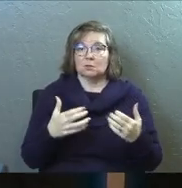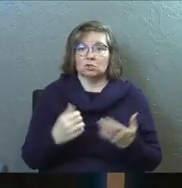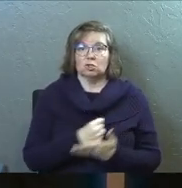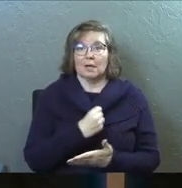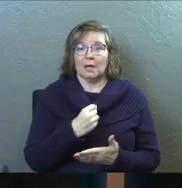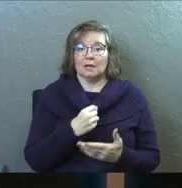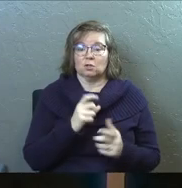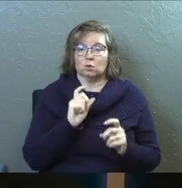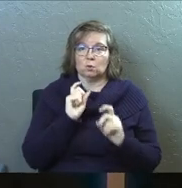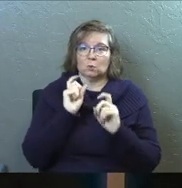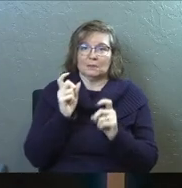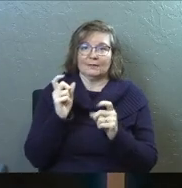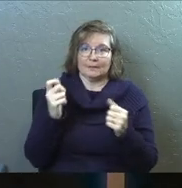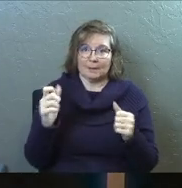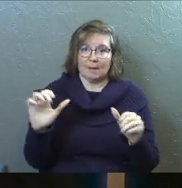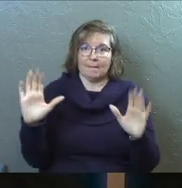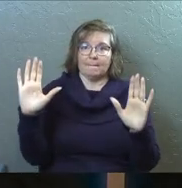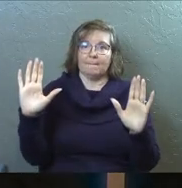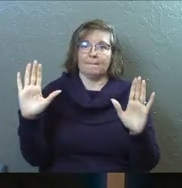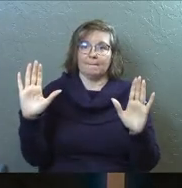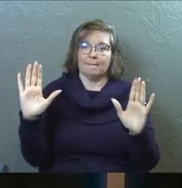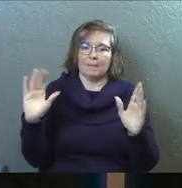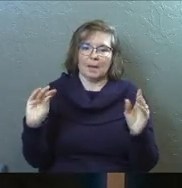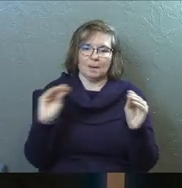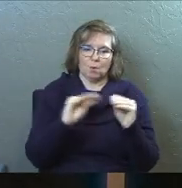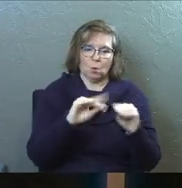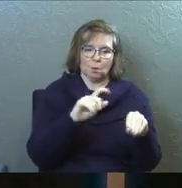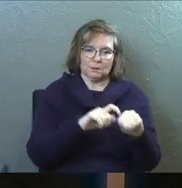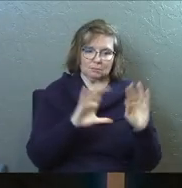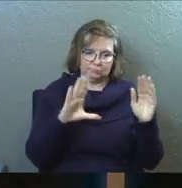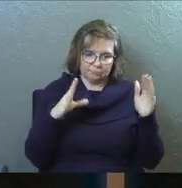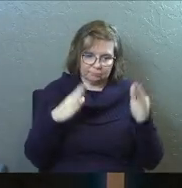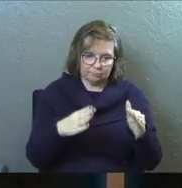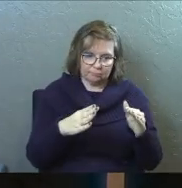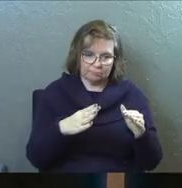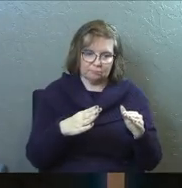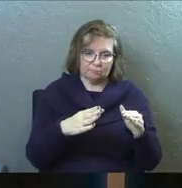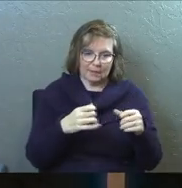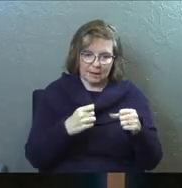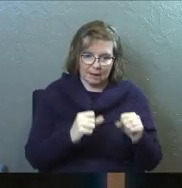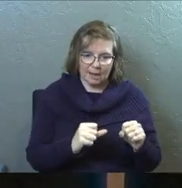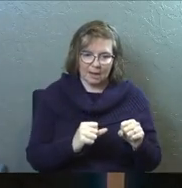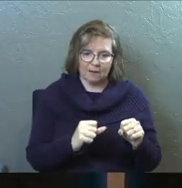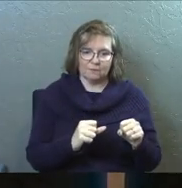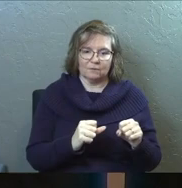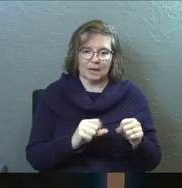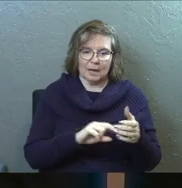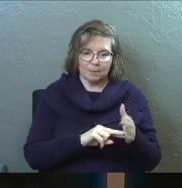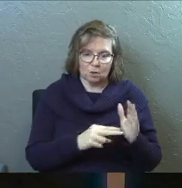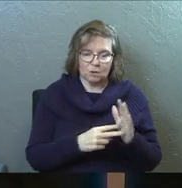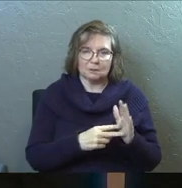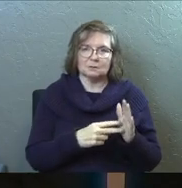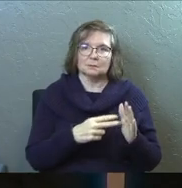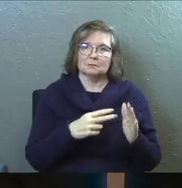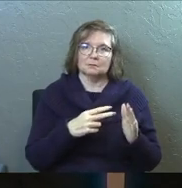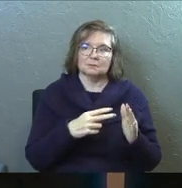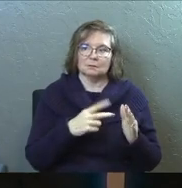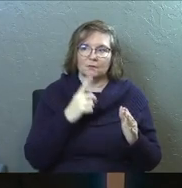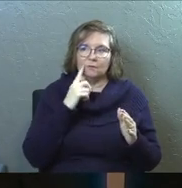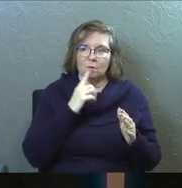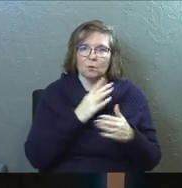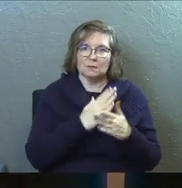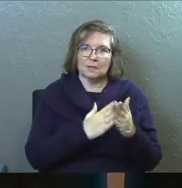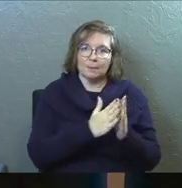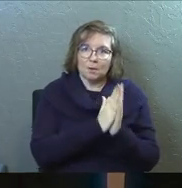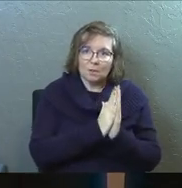to get to give something up and just take more time than normal and more effort and more just purpose and intention behind